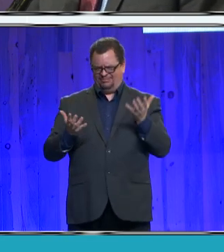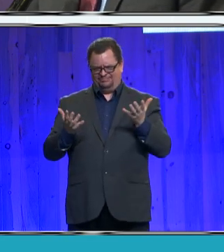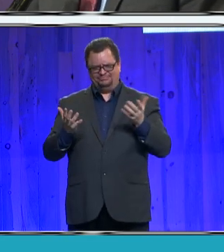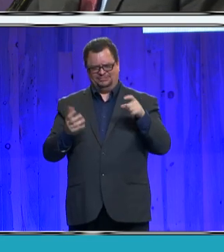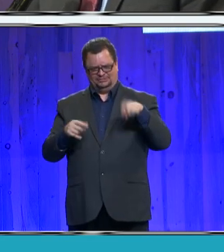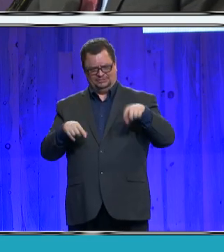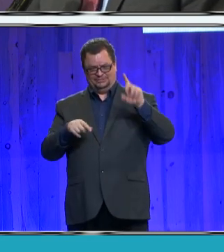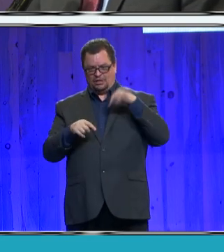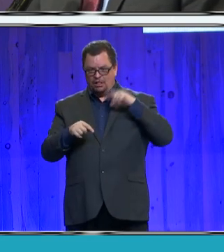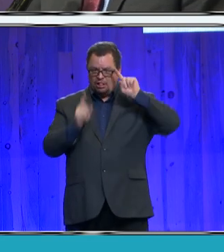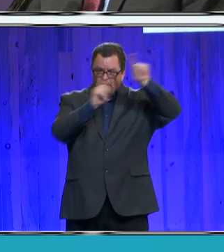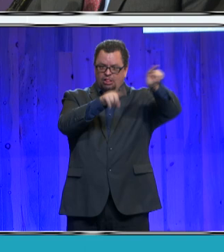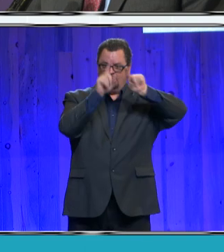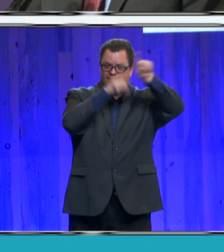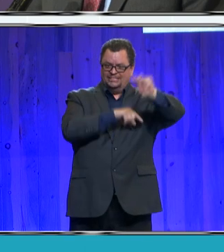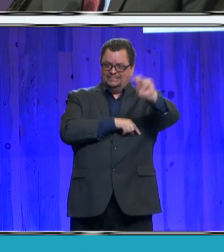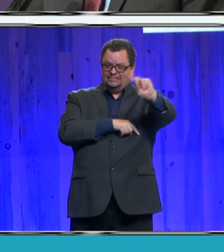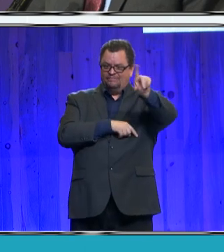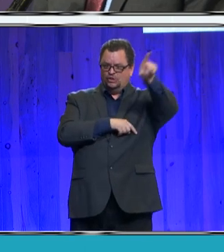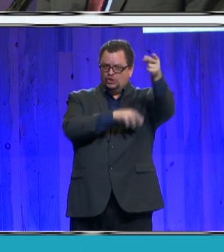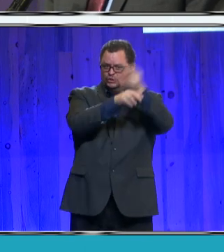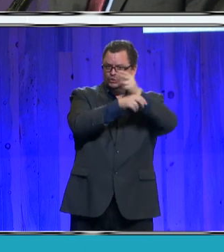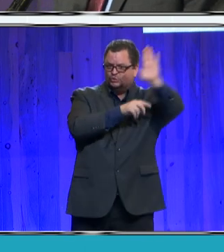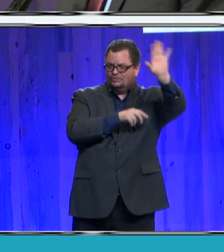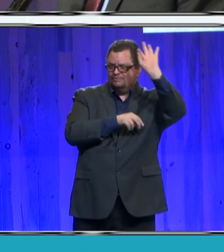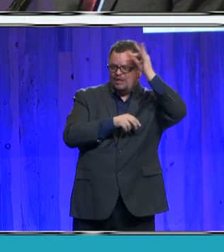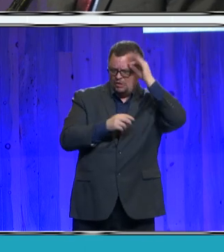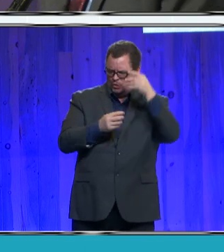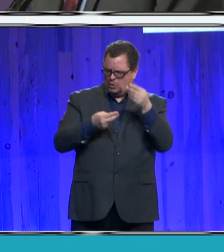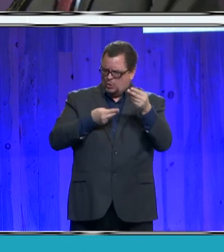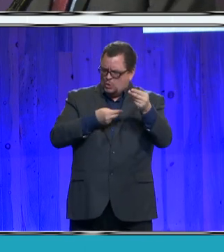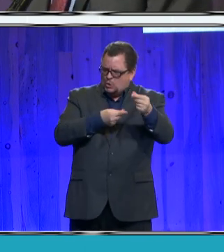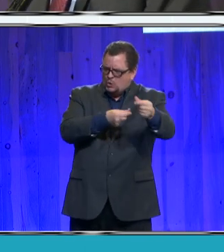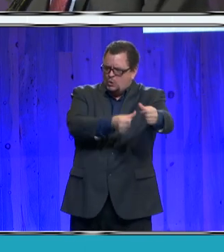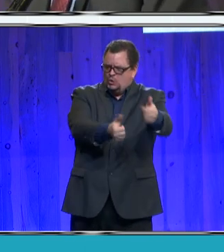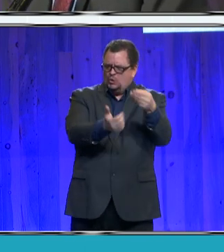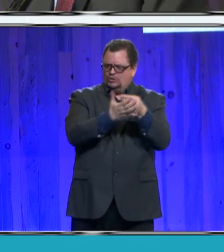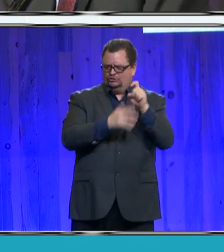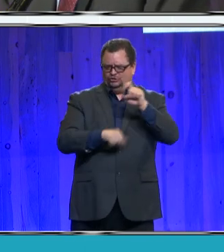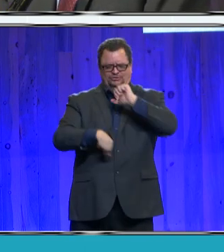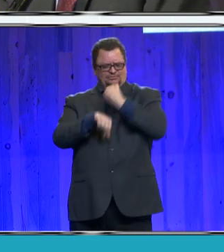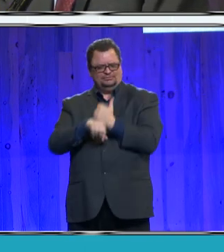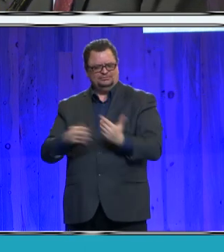is both expensive for us and may not deliver a jury of our peers.